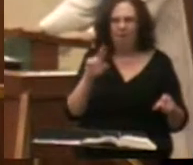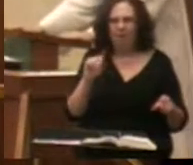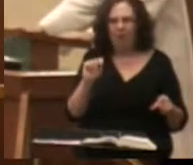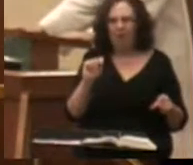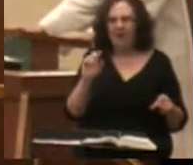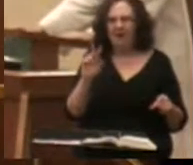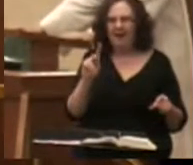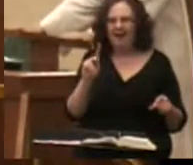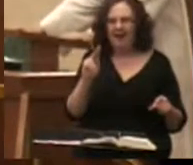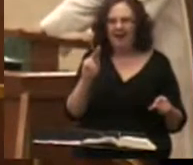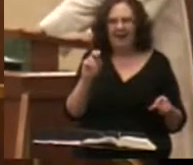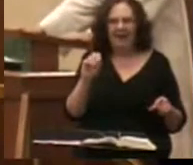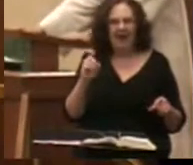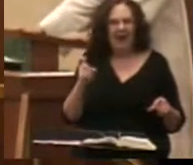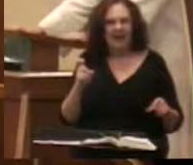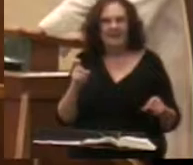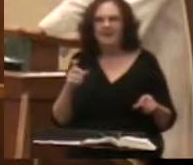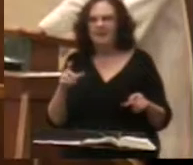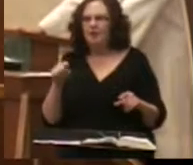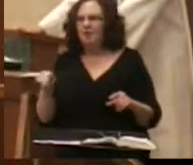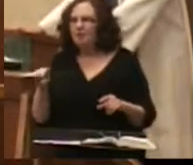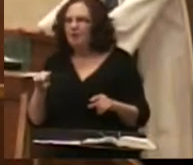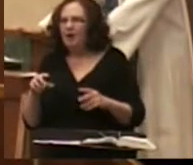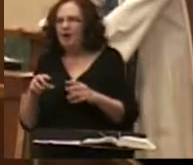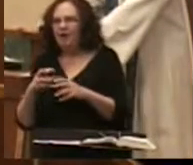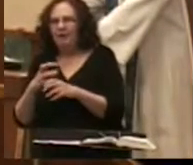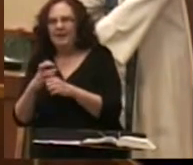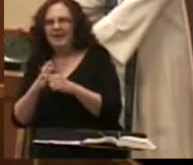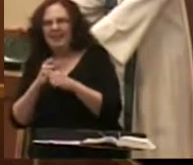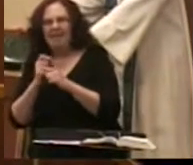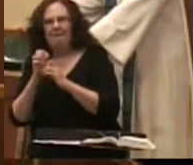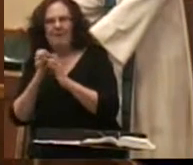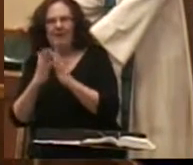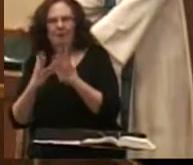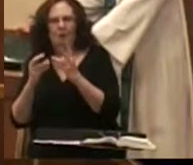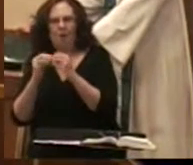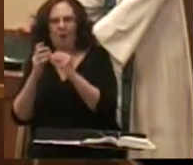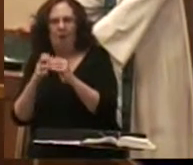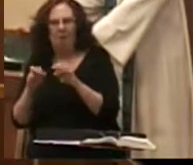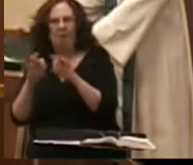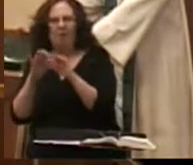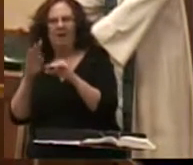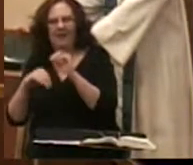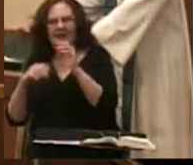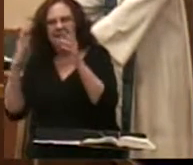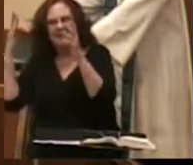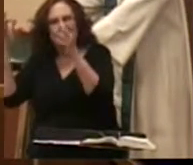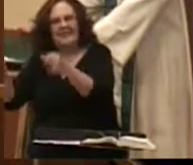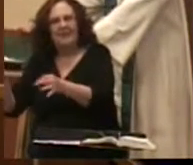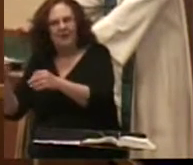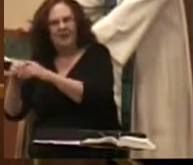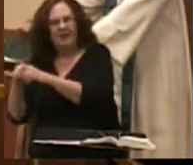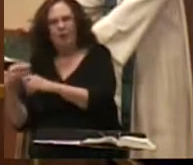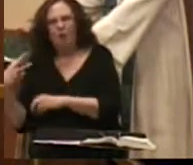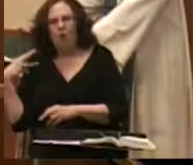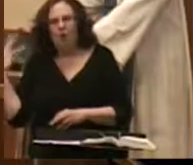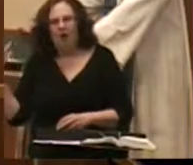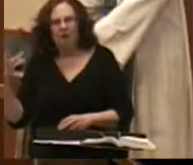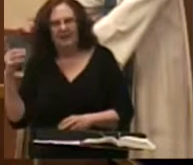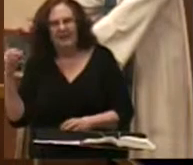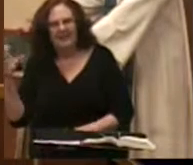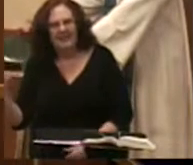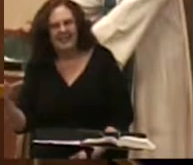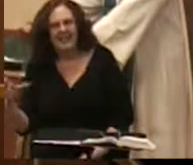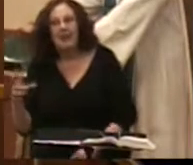.C. And when it is received this promise of Christ makes believers know that there